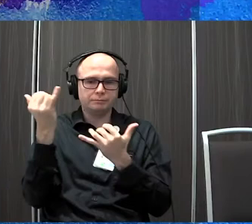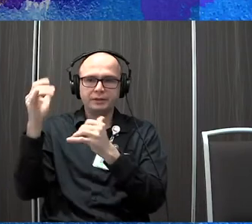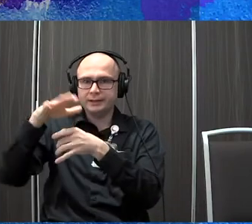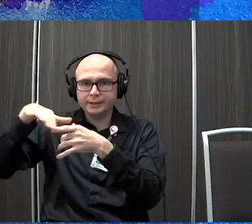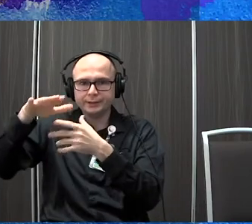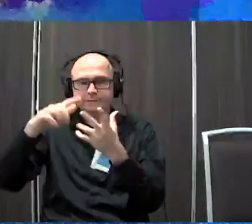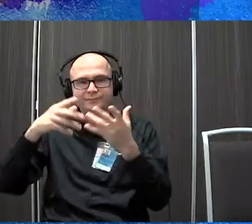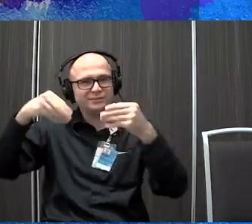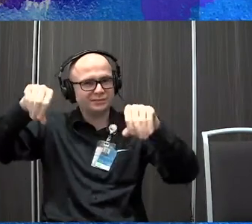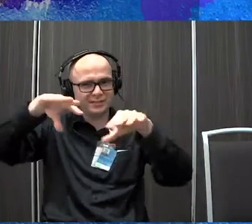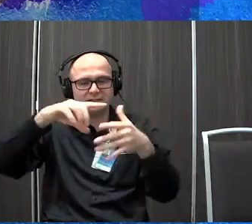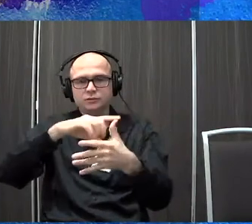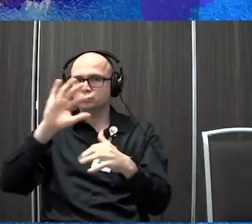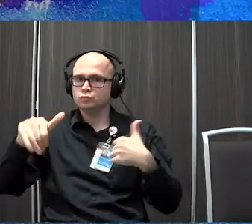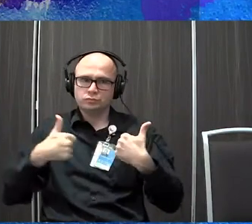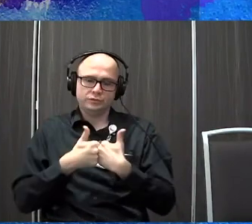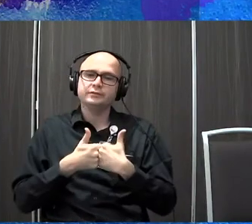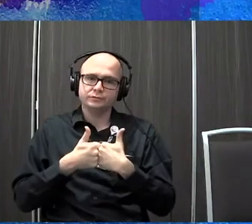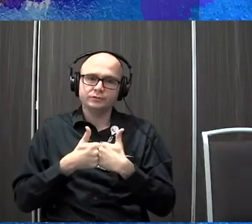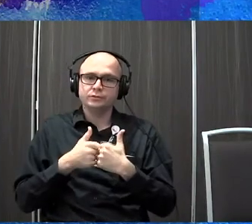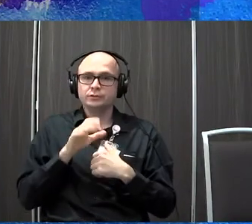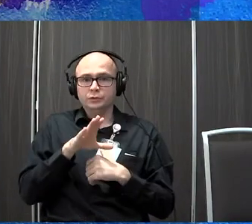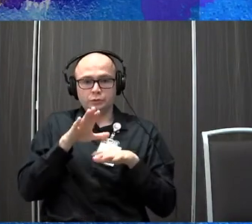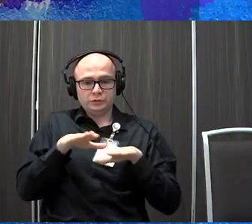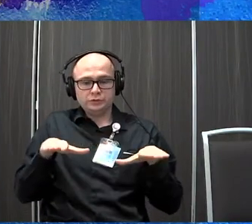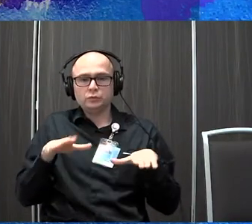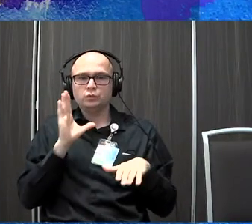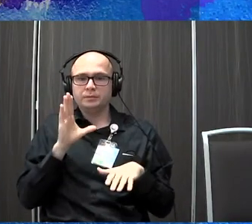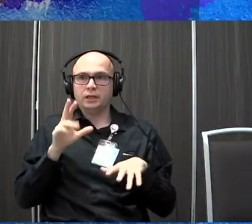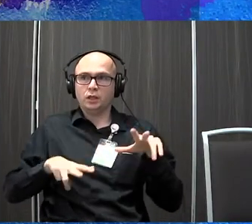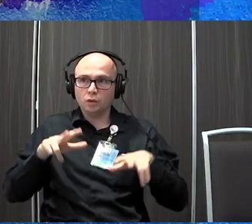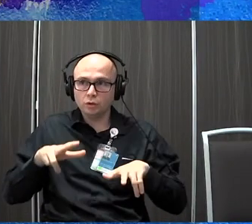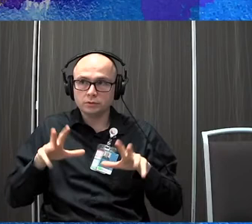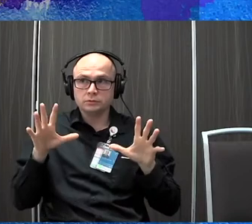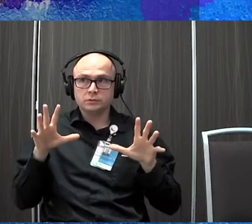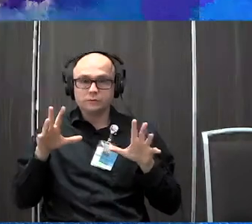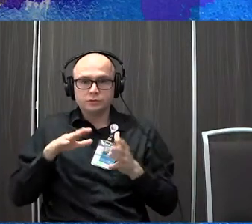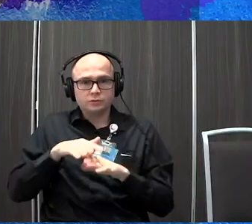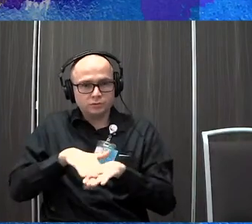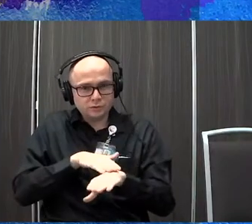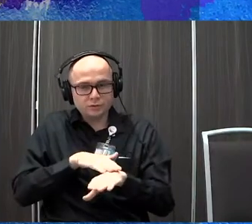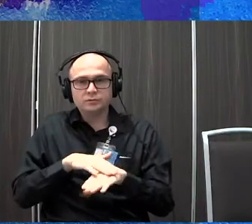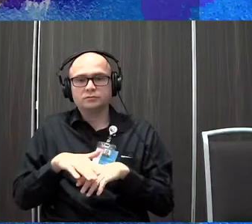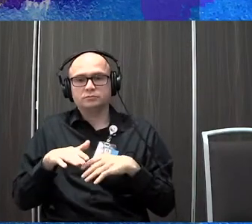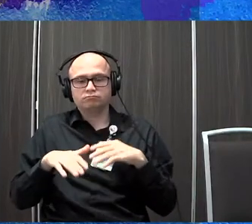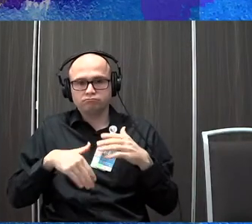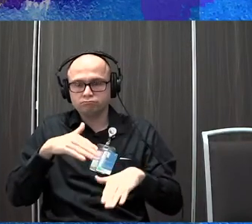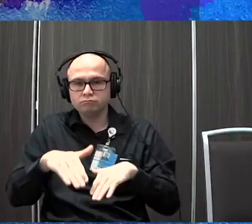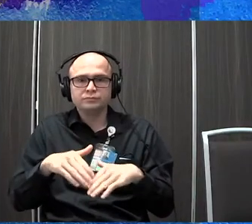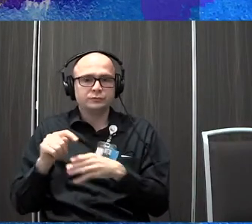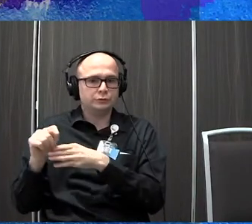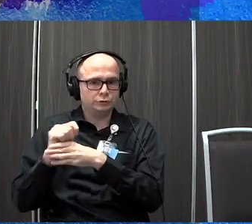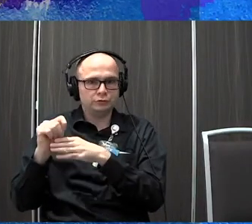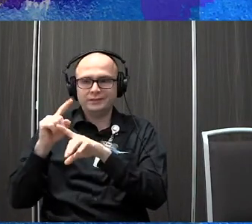sand, all of those are going to be more challenging. Your kids are going to be more hesitant and careful, you know, things along that line. And so lots of training